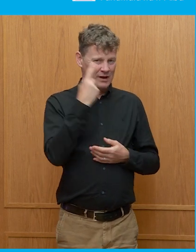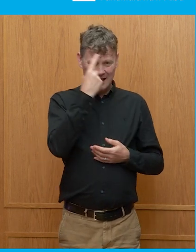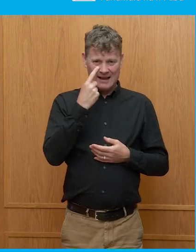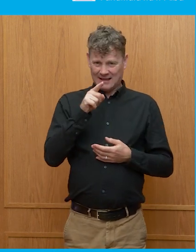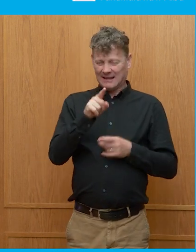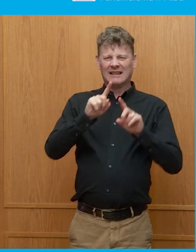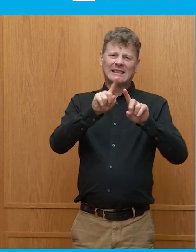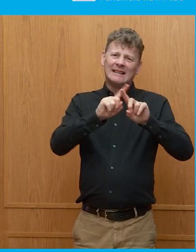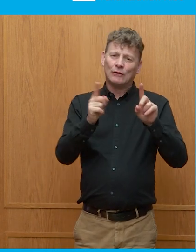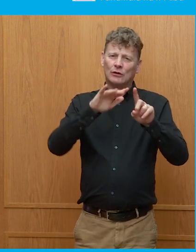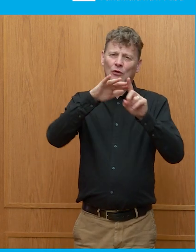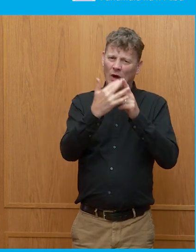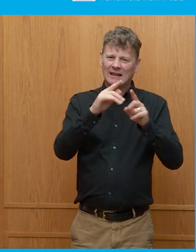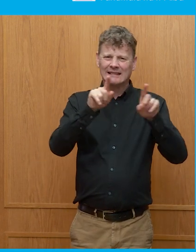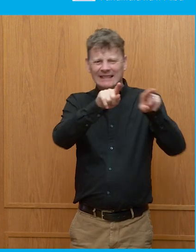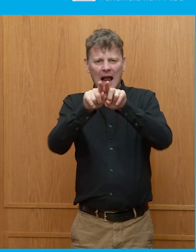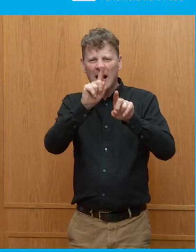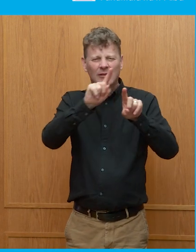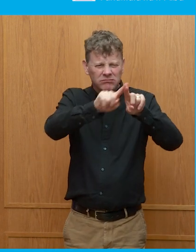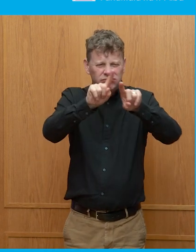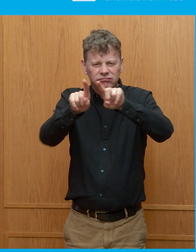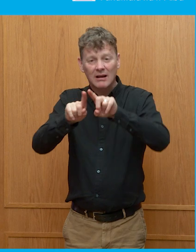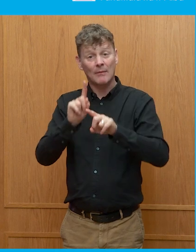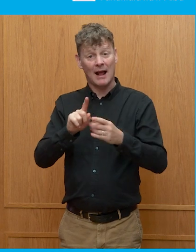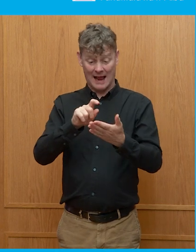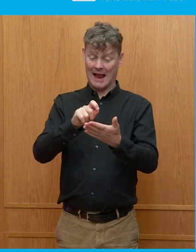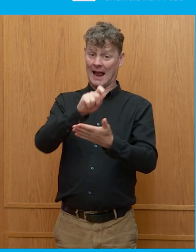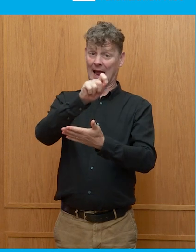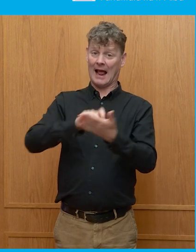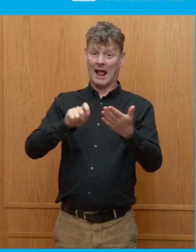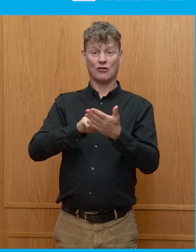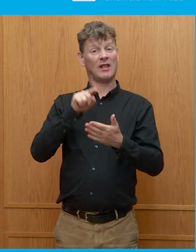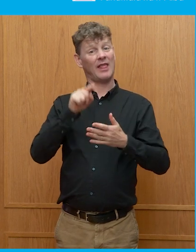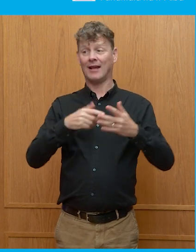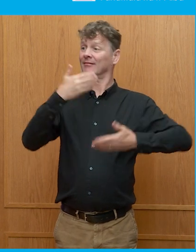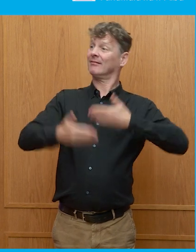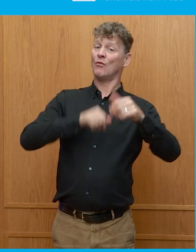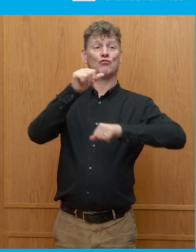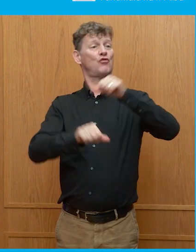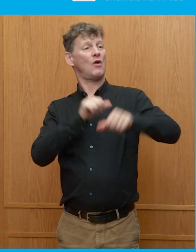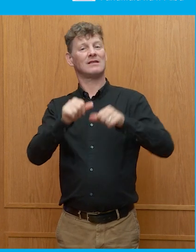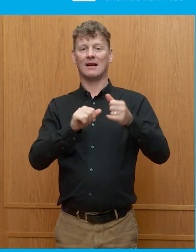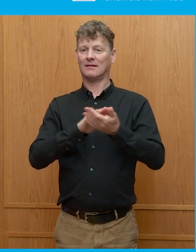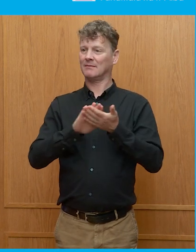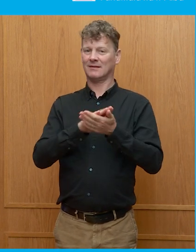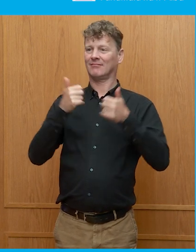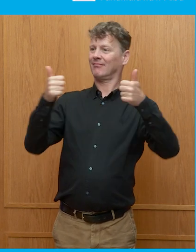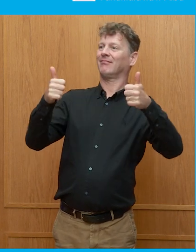contexts, the act of an election does actually represent. Is it still